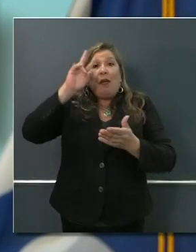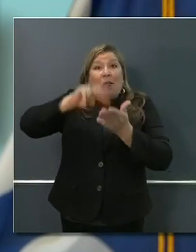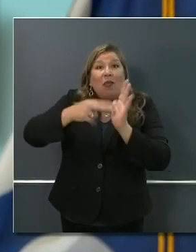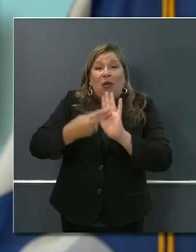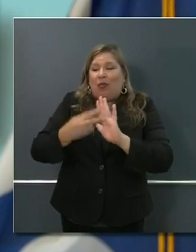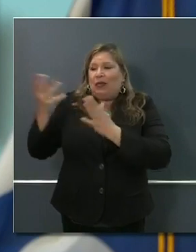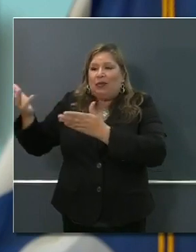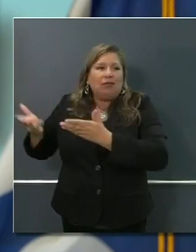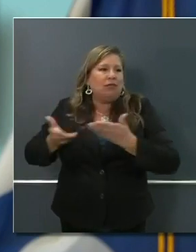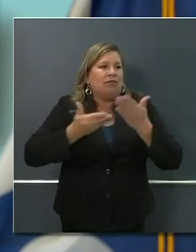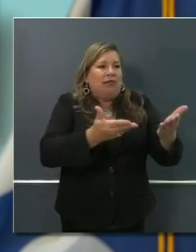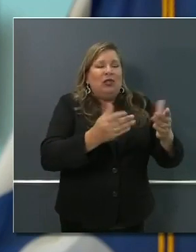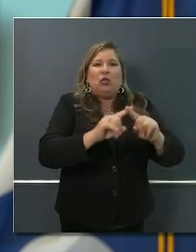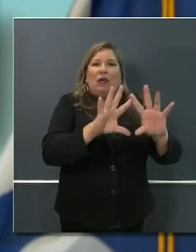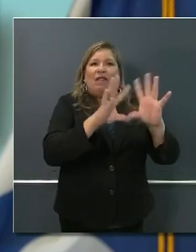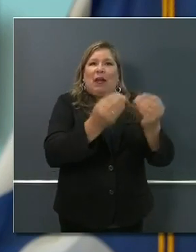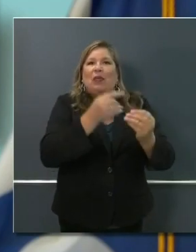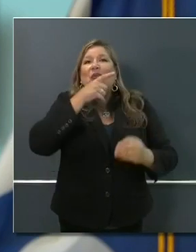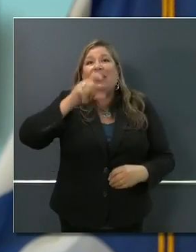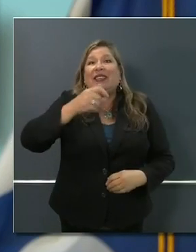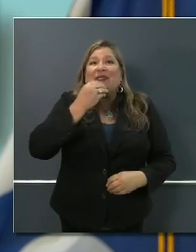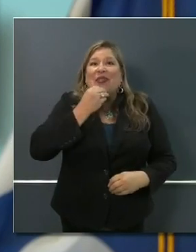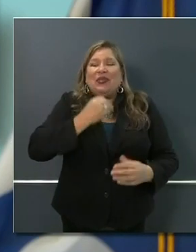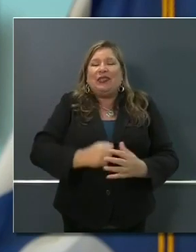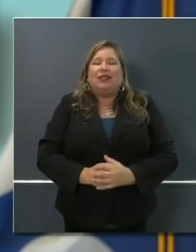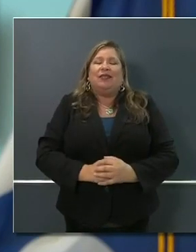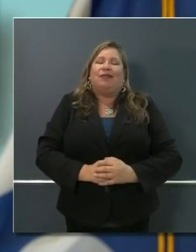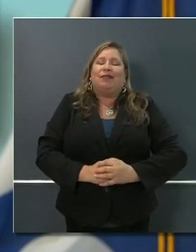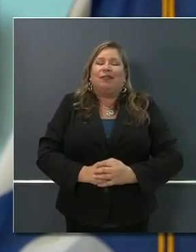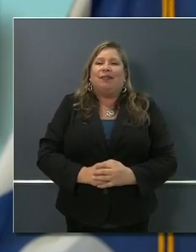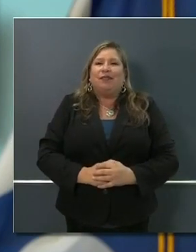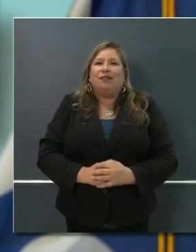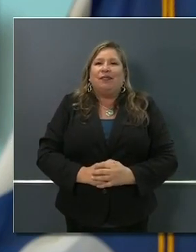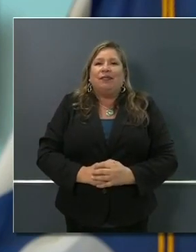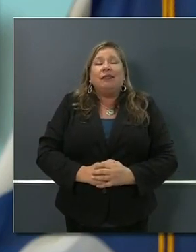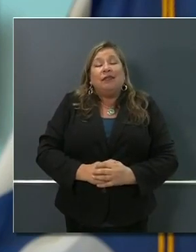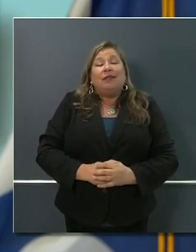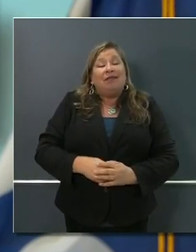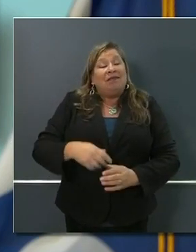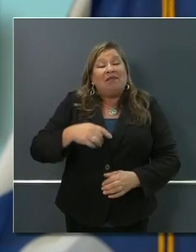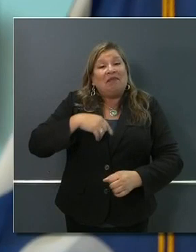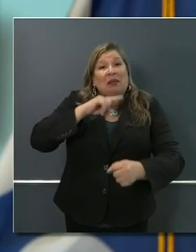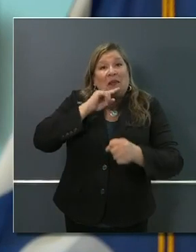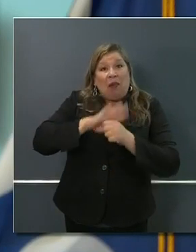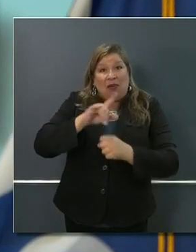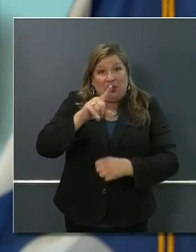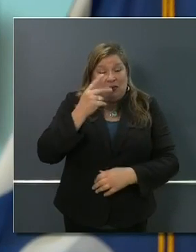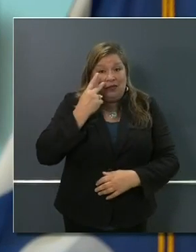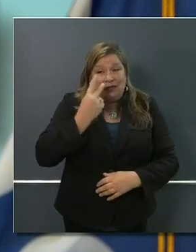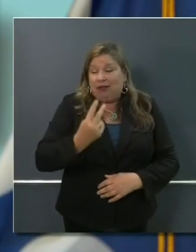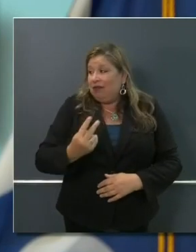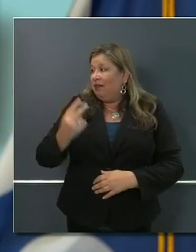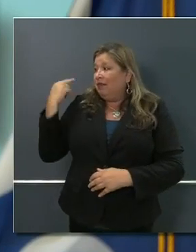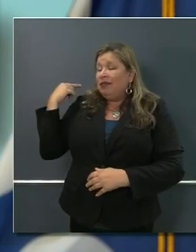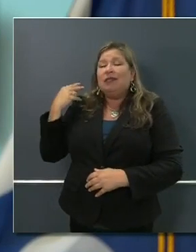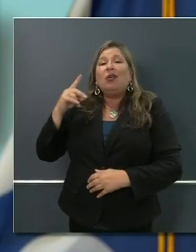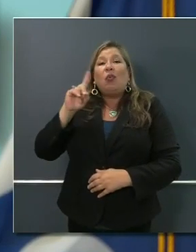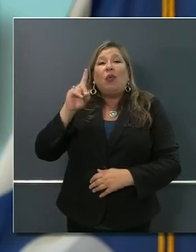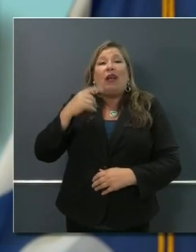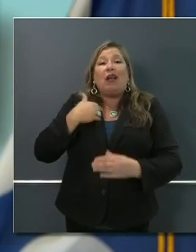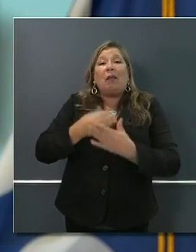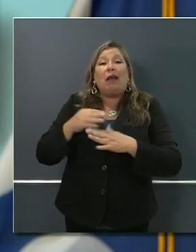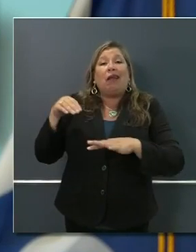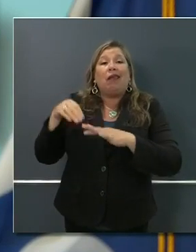need. I can assure you, you look back on the last recession, you would not have seen these food packs with so many